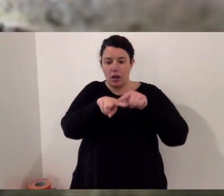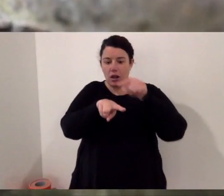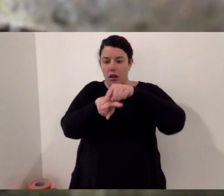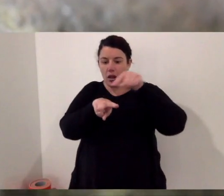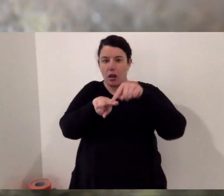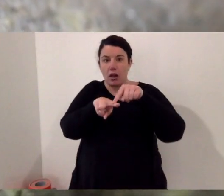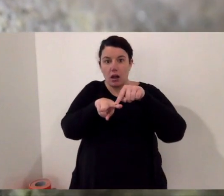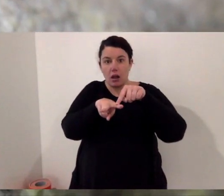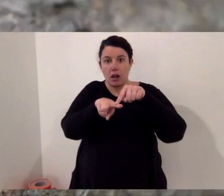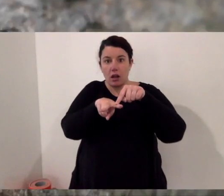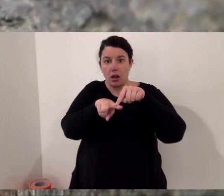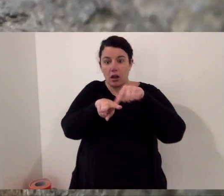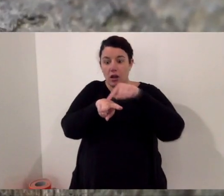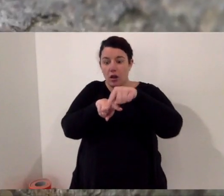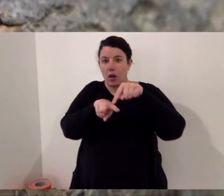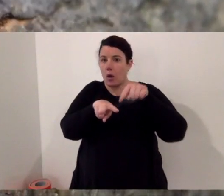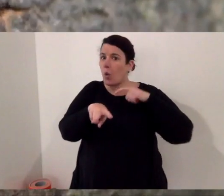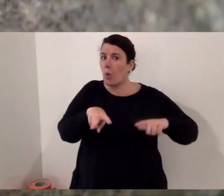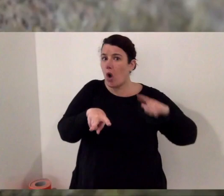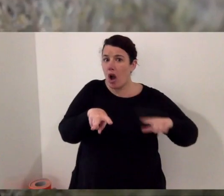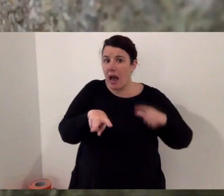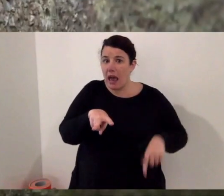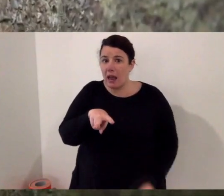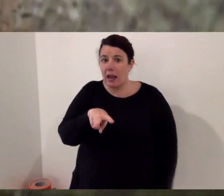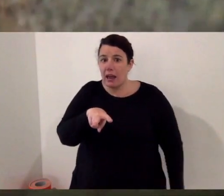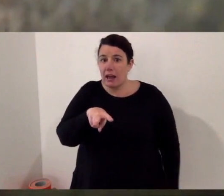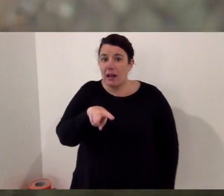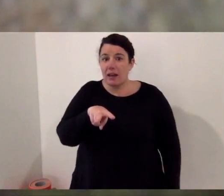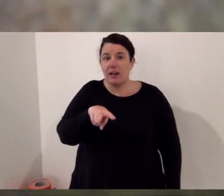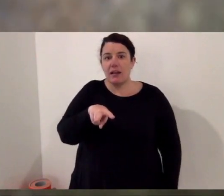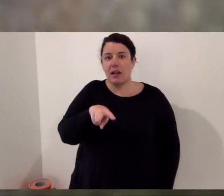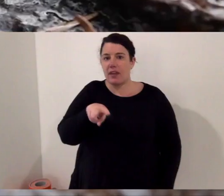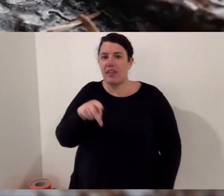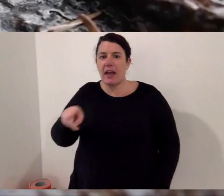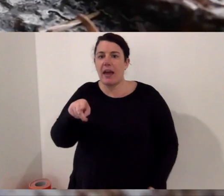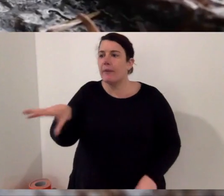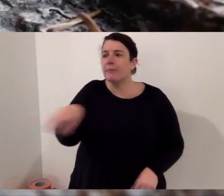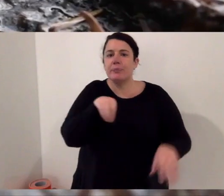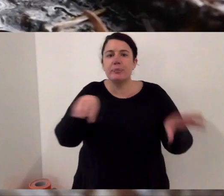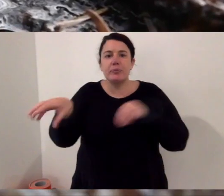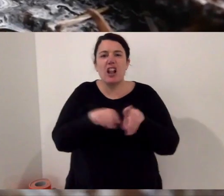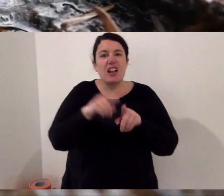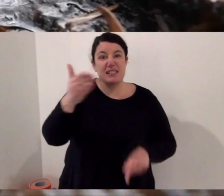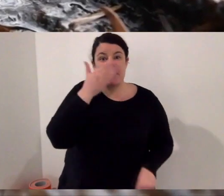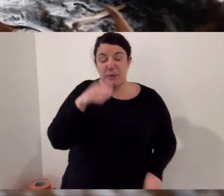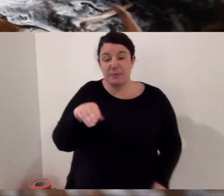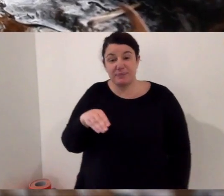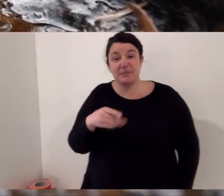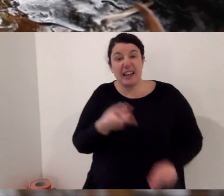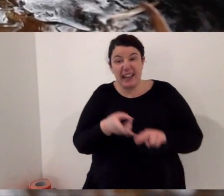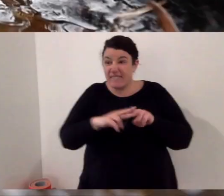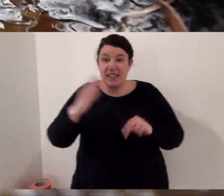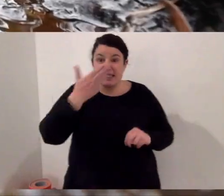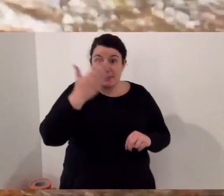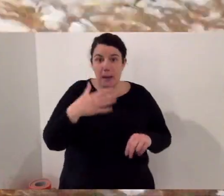air. Now that forked their goes out. And it's forked because when they flick it out, they're picking up scent